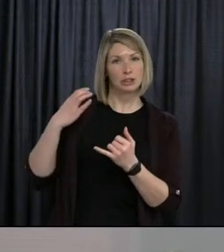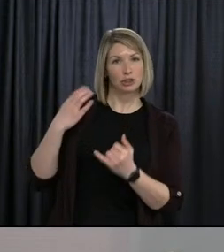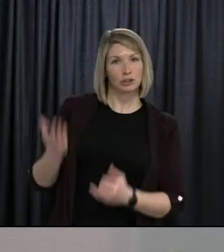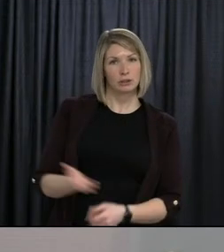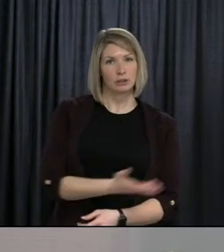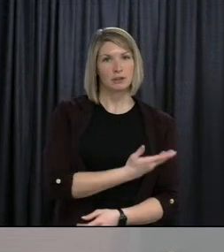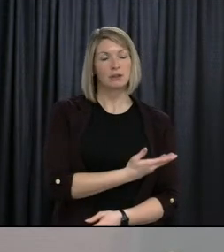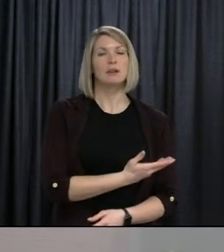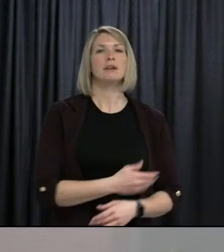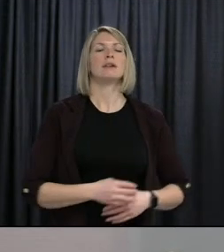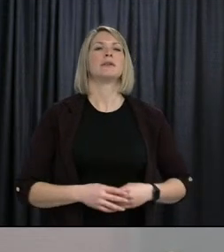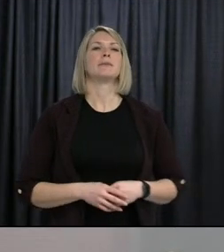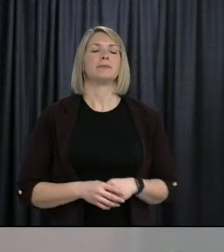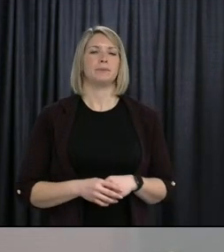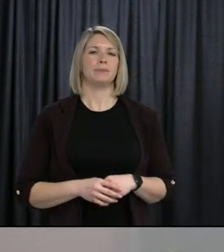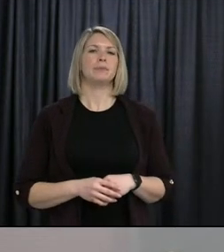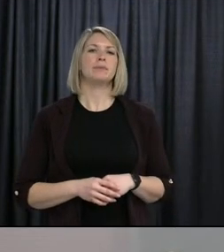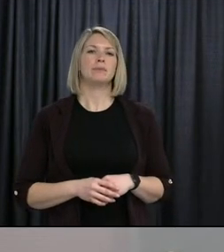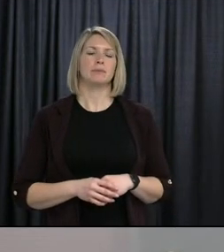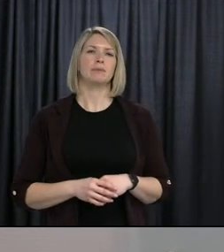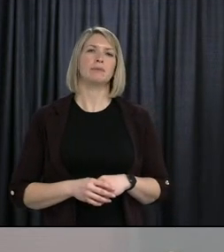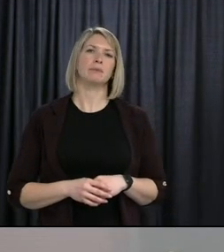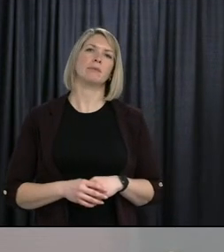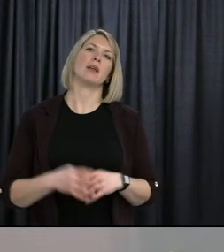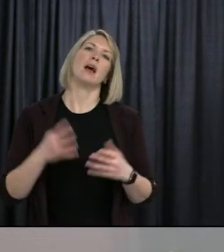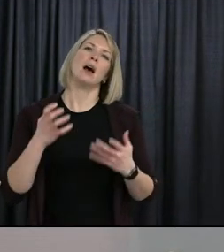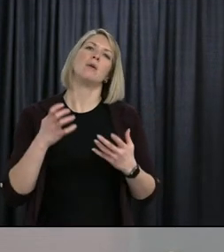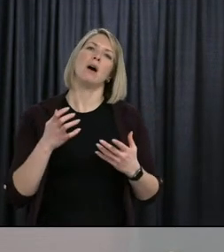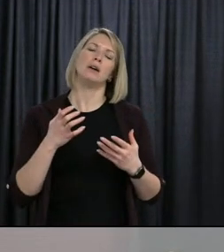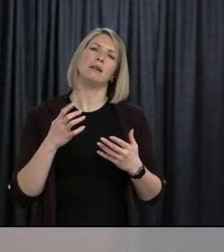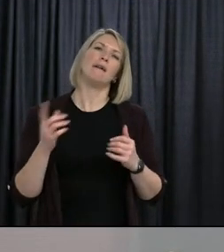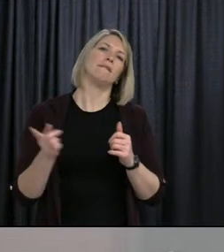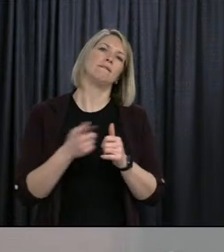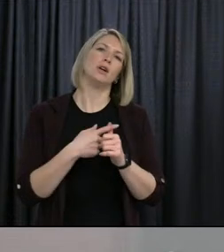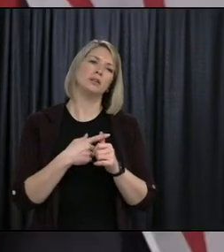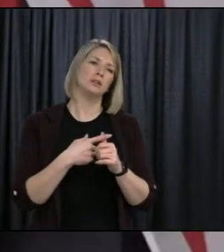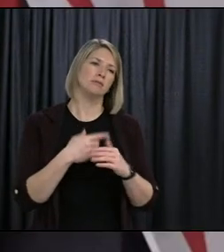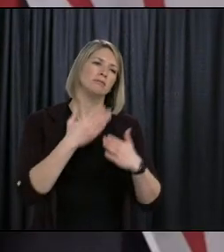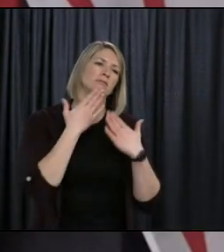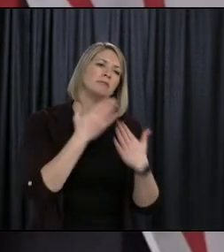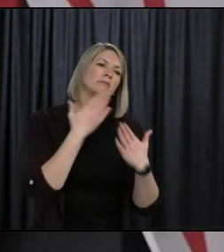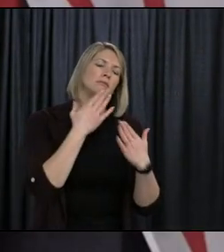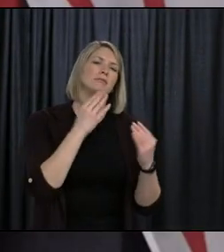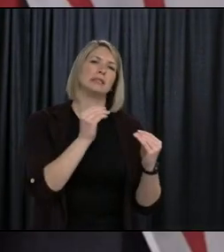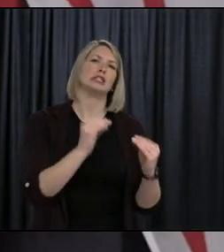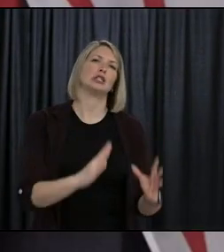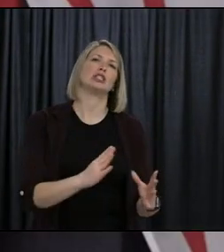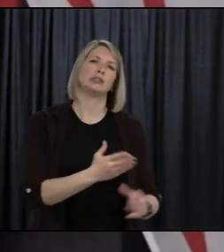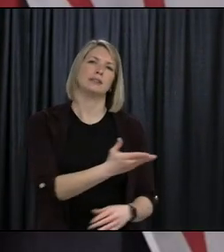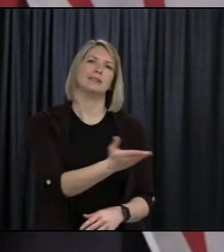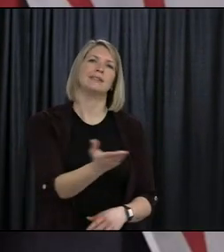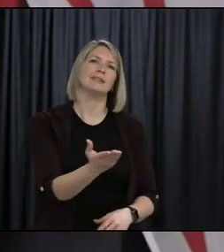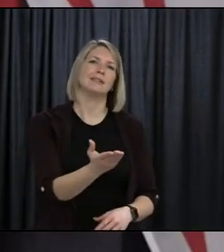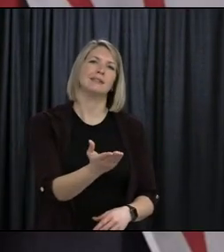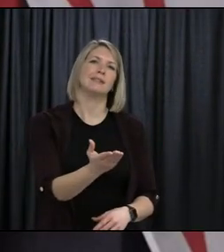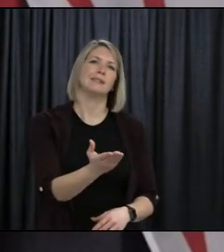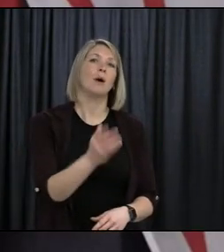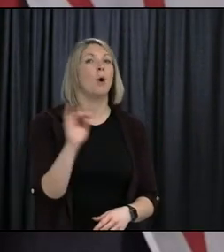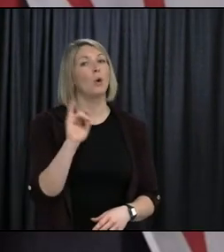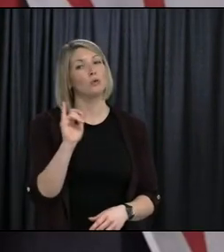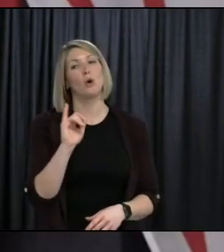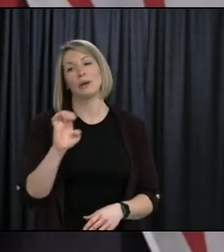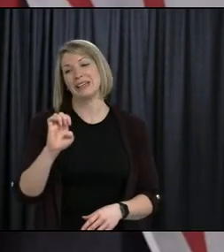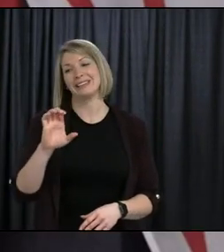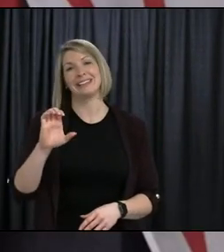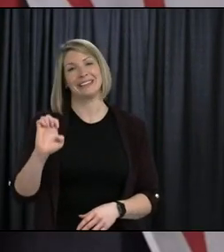Just to send out an appreciation to our educators, both in the early learning and in the K-12